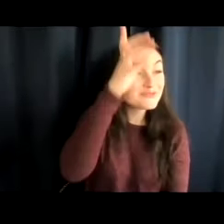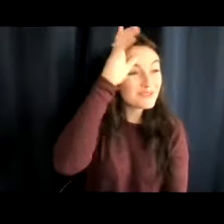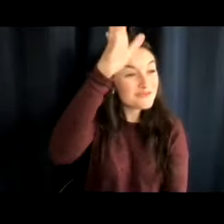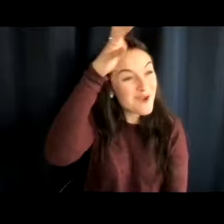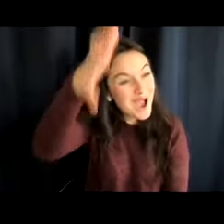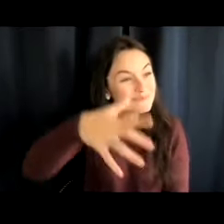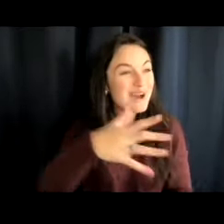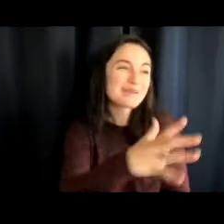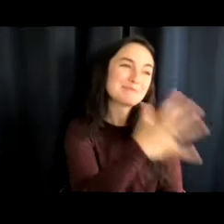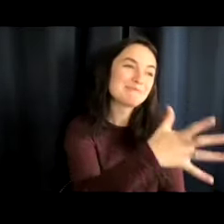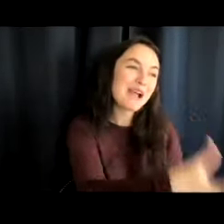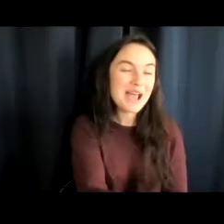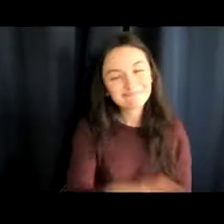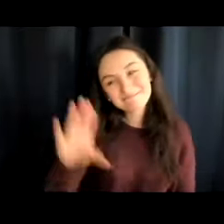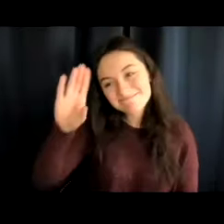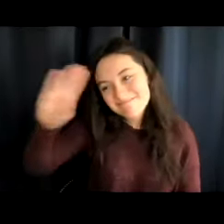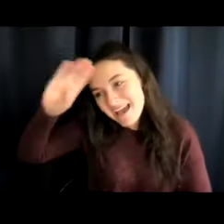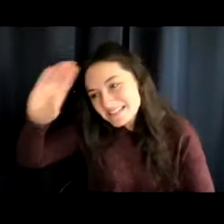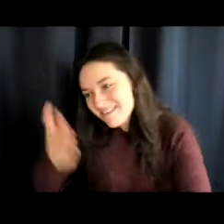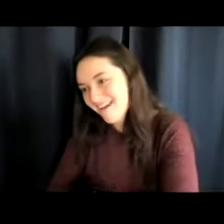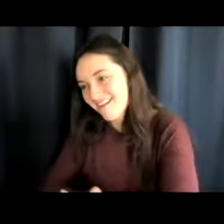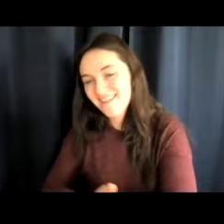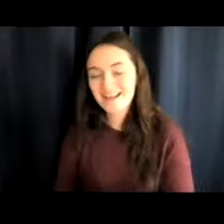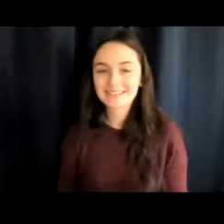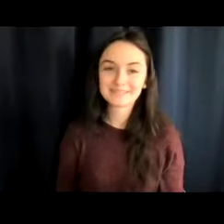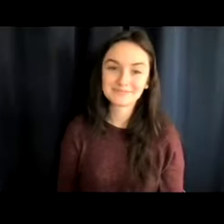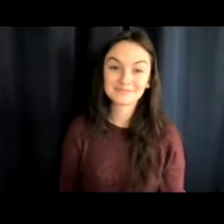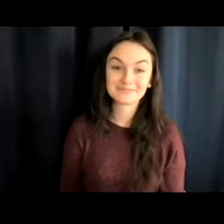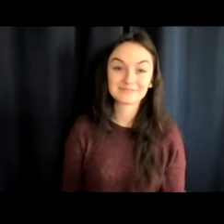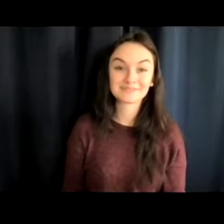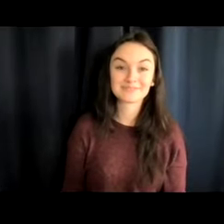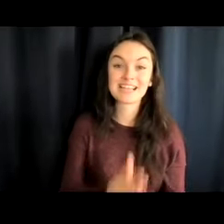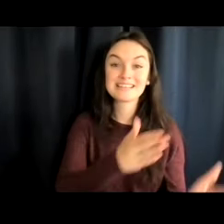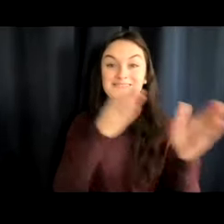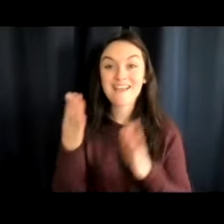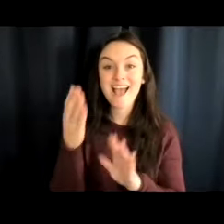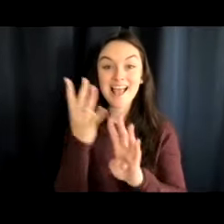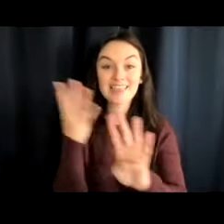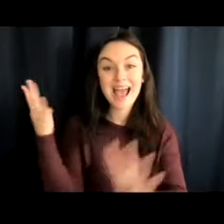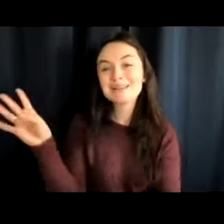Nana! Hi, son! Next in line... Mommy!